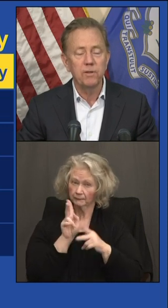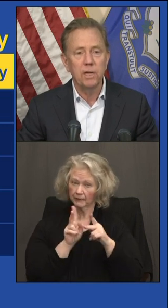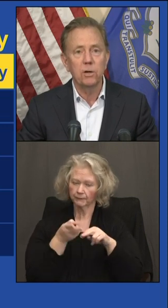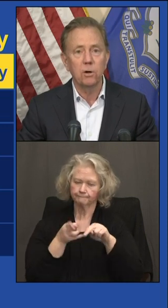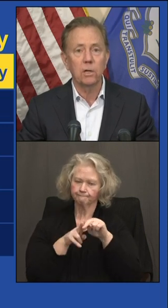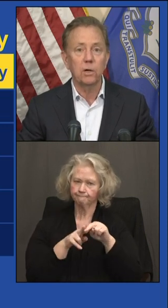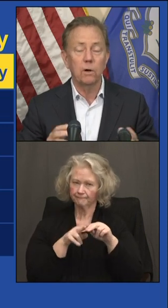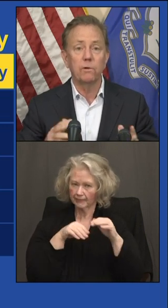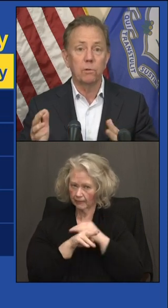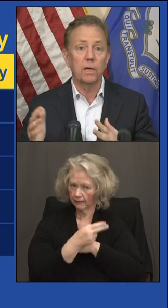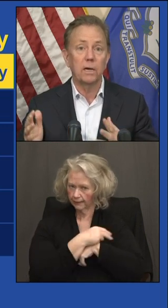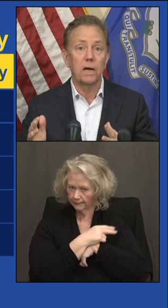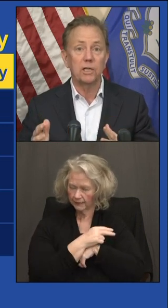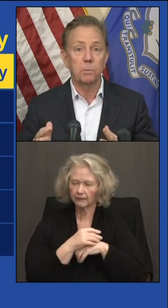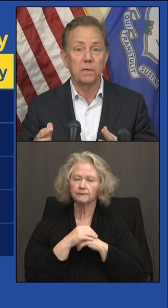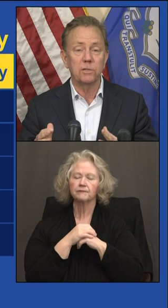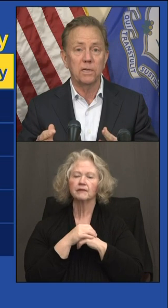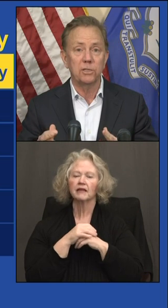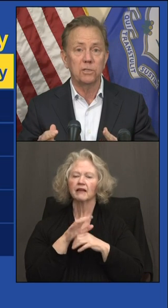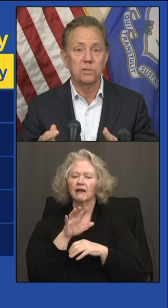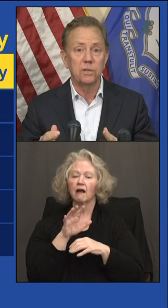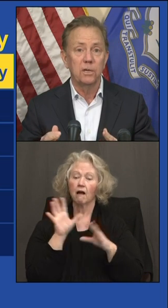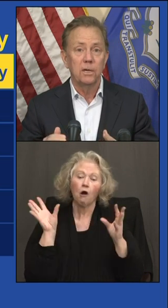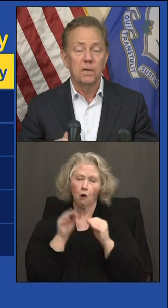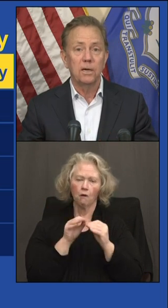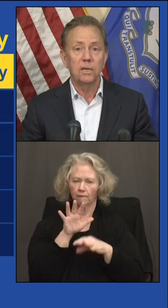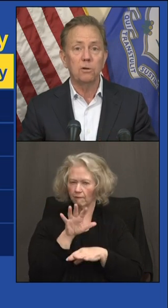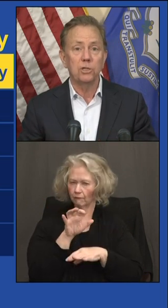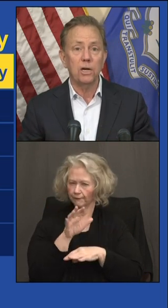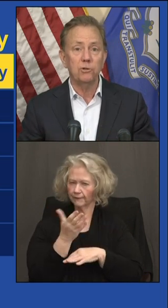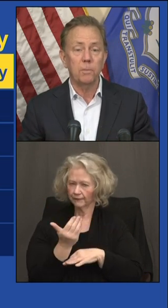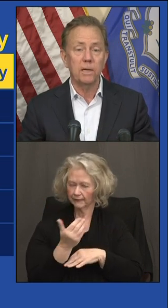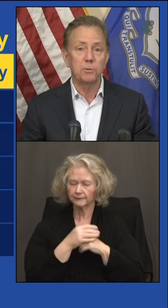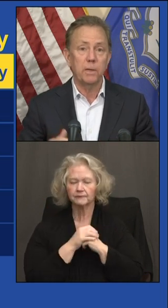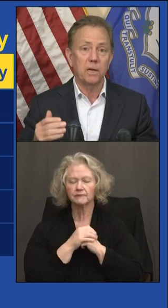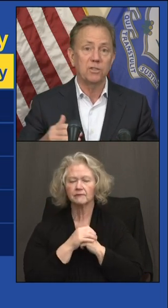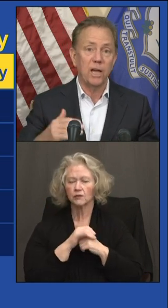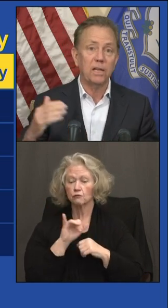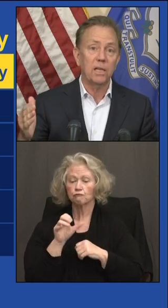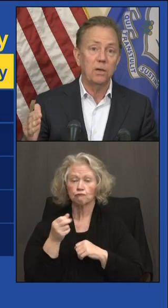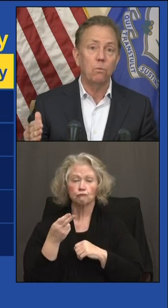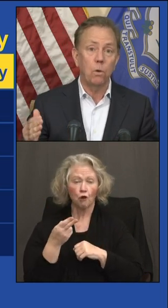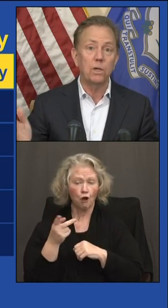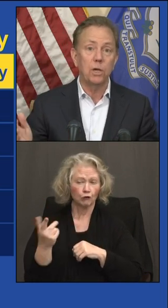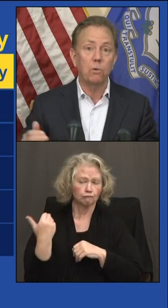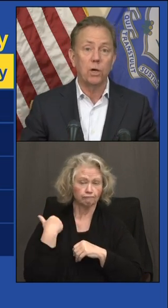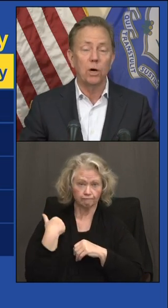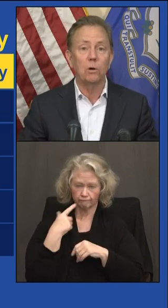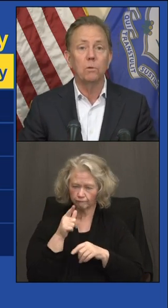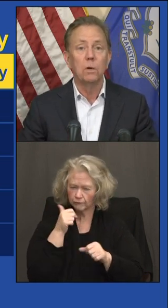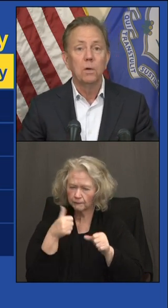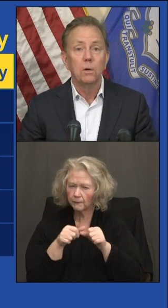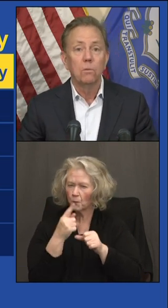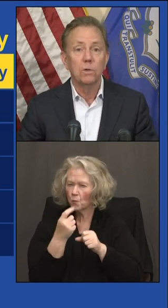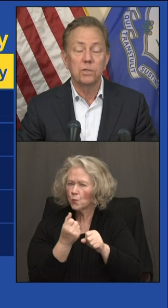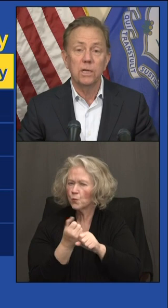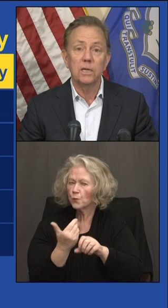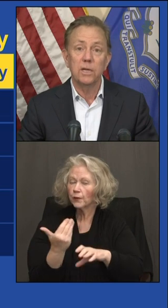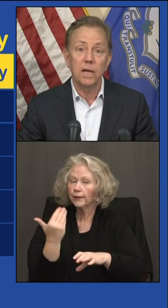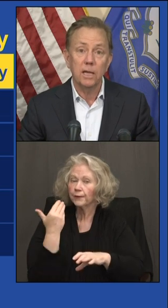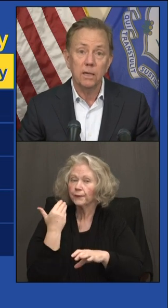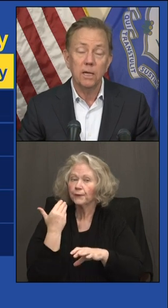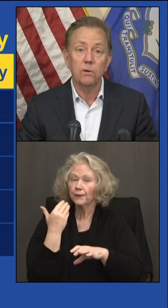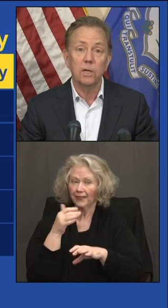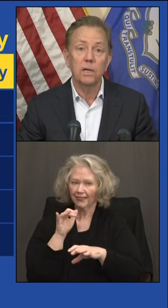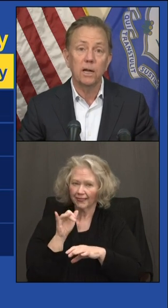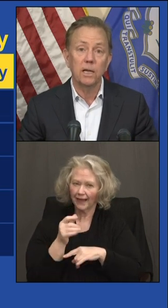515 currently COVID-related hospitalizations. You know, Josh reminds me that exactly one year ago was the